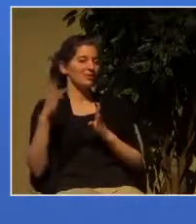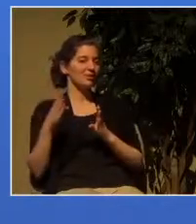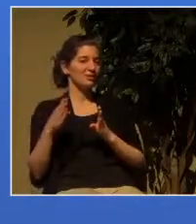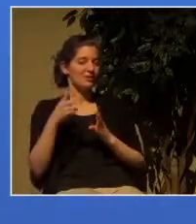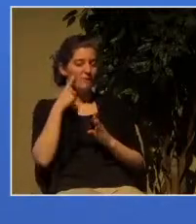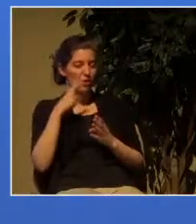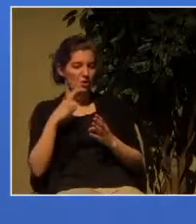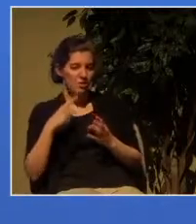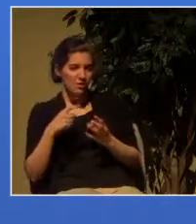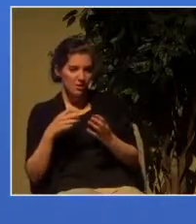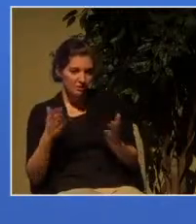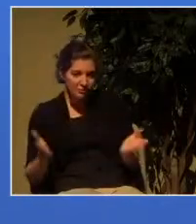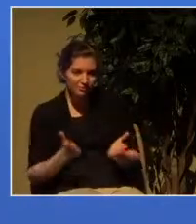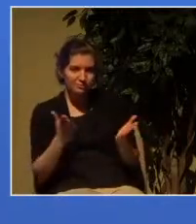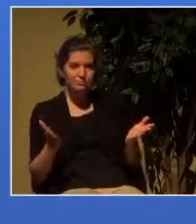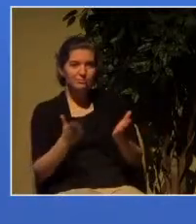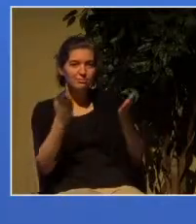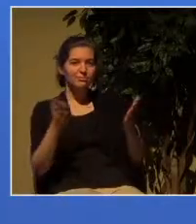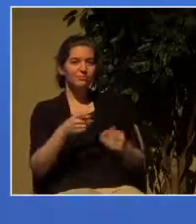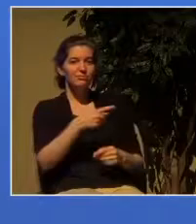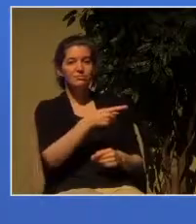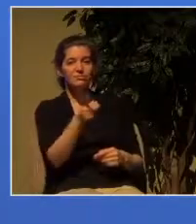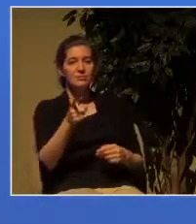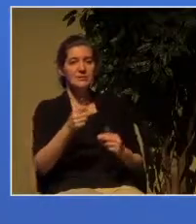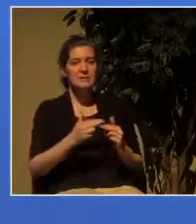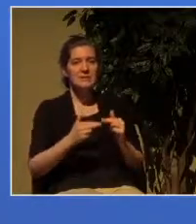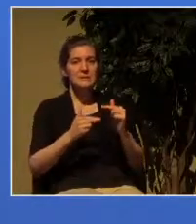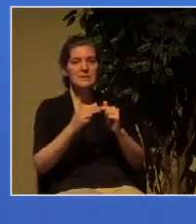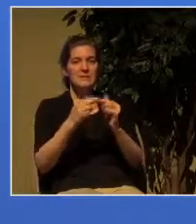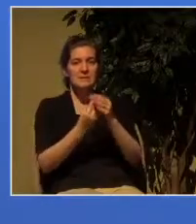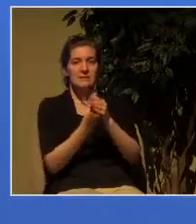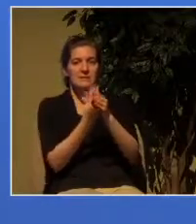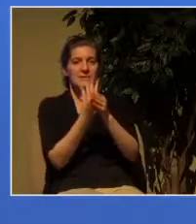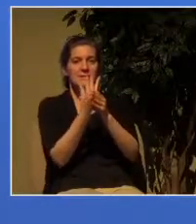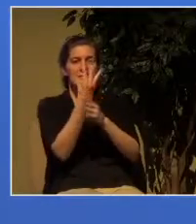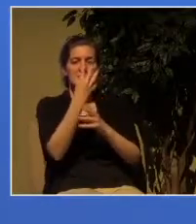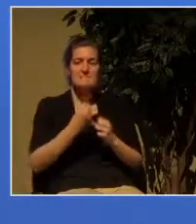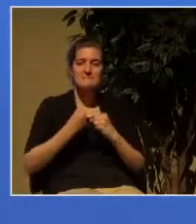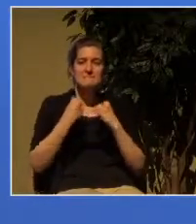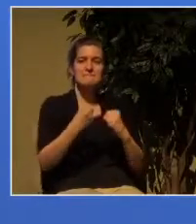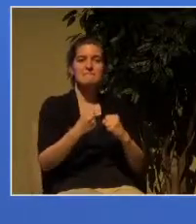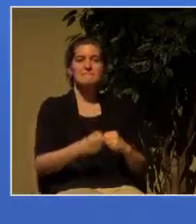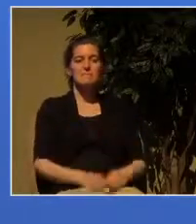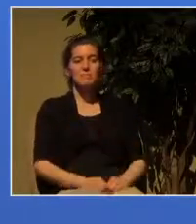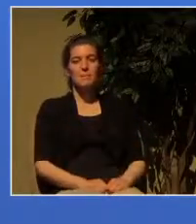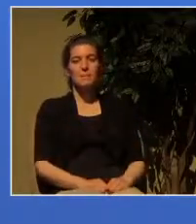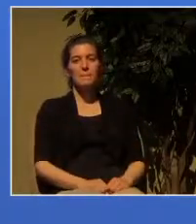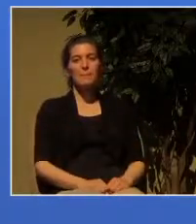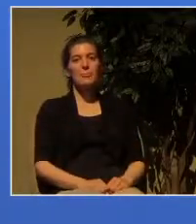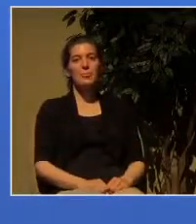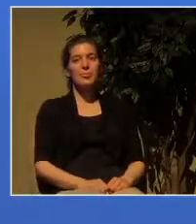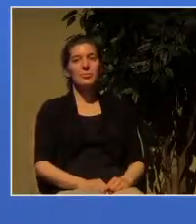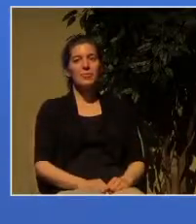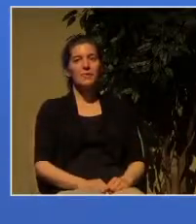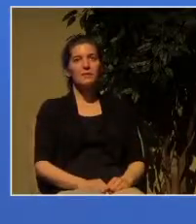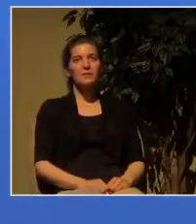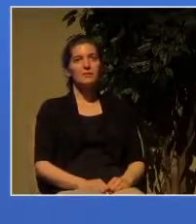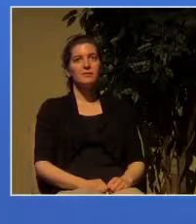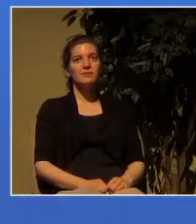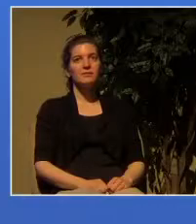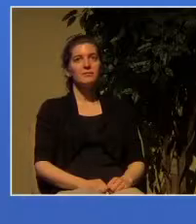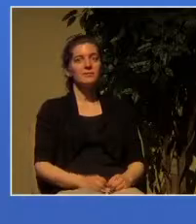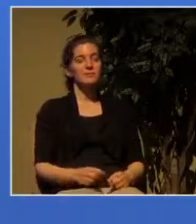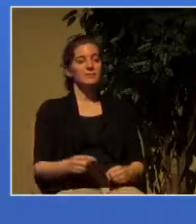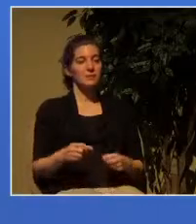follows to strengthen and to encourage the disciples and so far we have started to